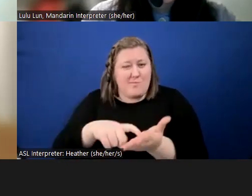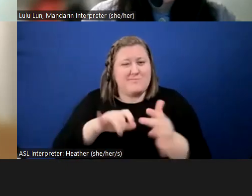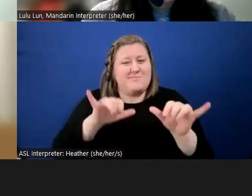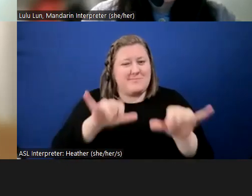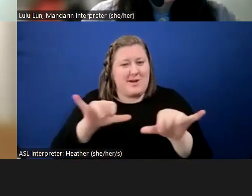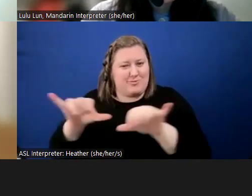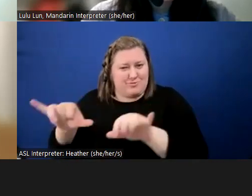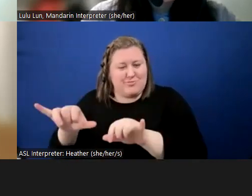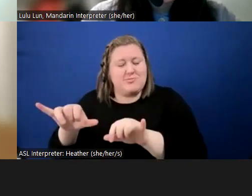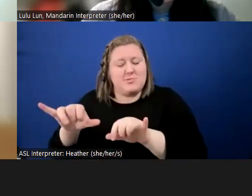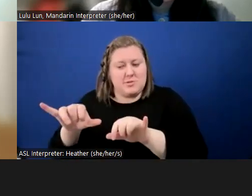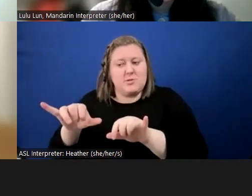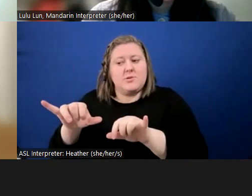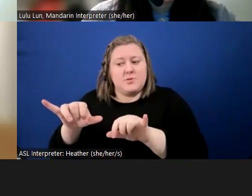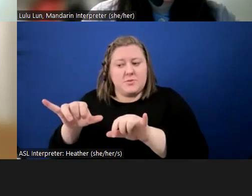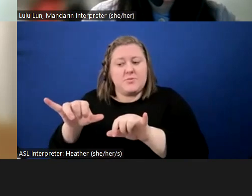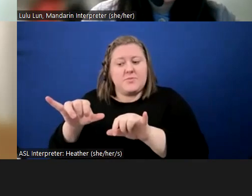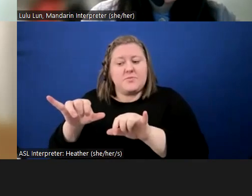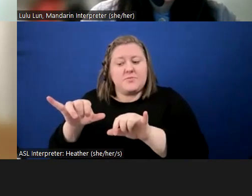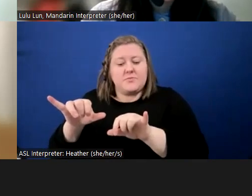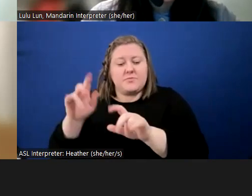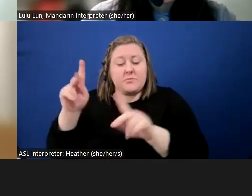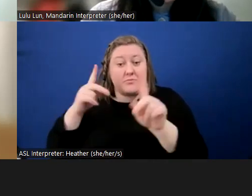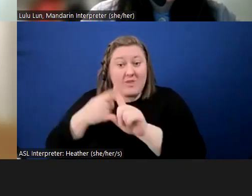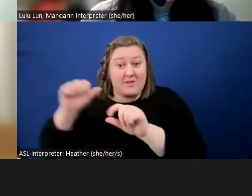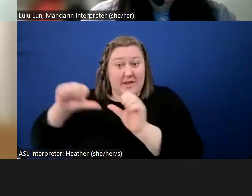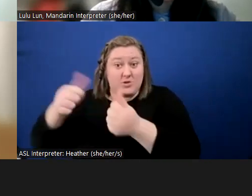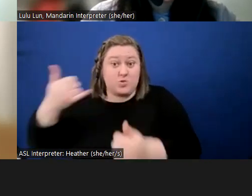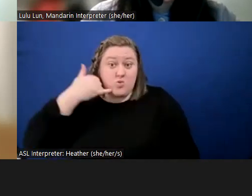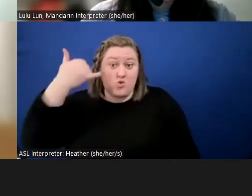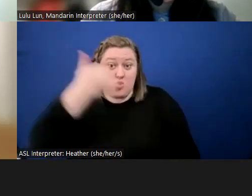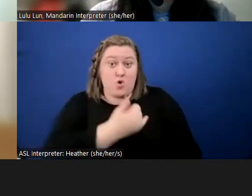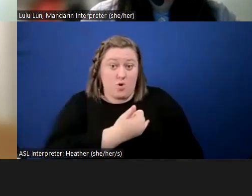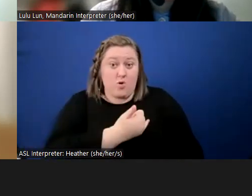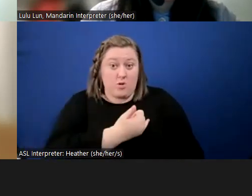people from these agencies will call you on the phone.